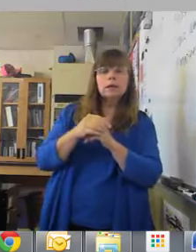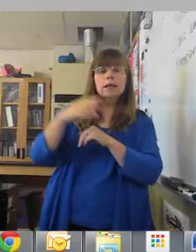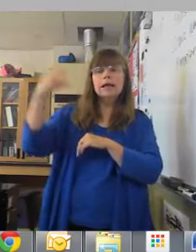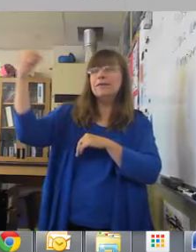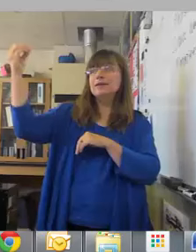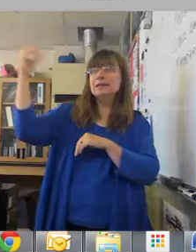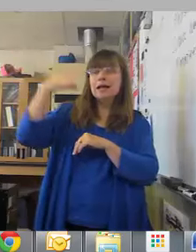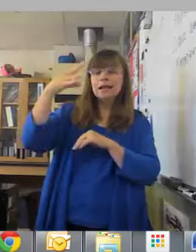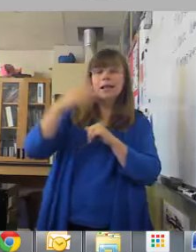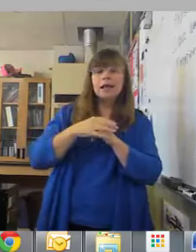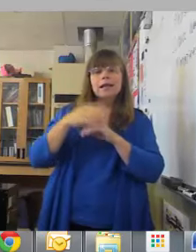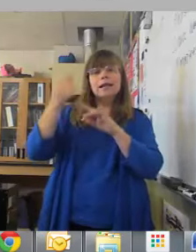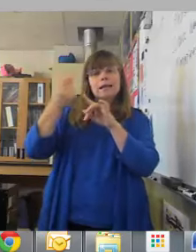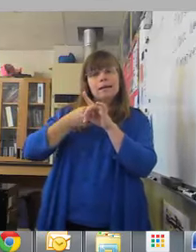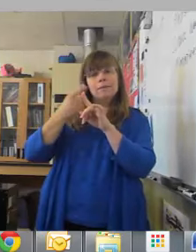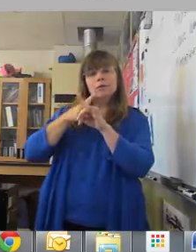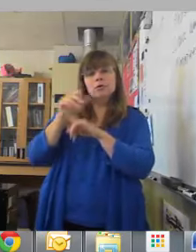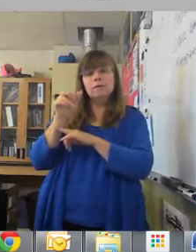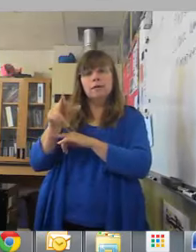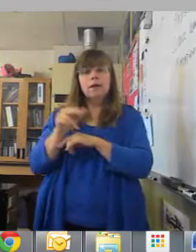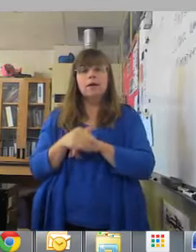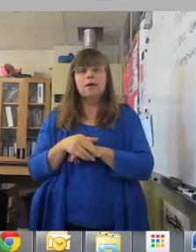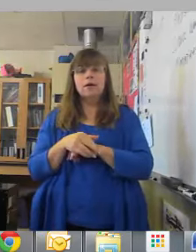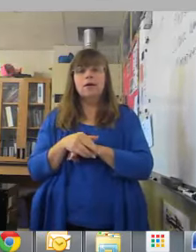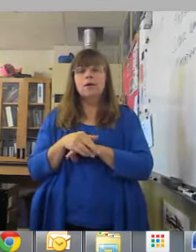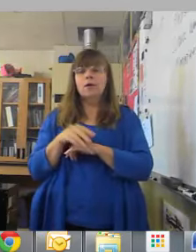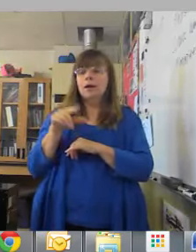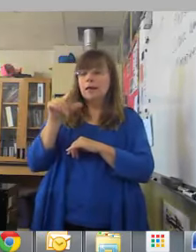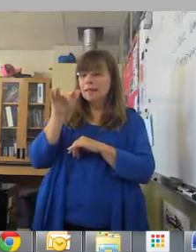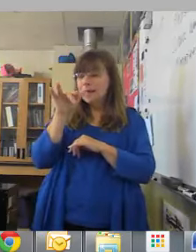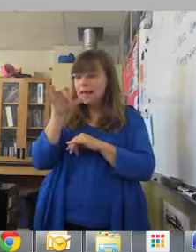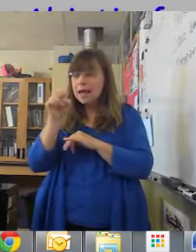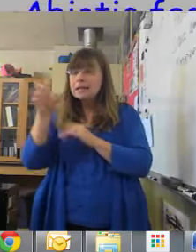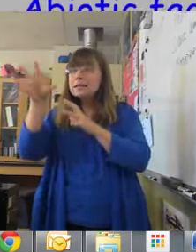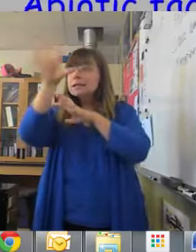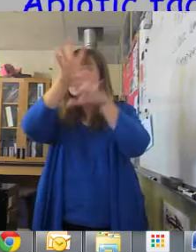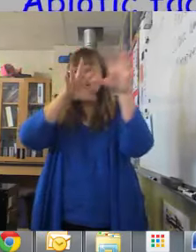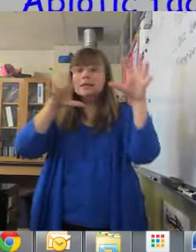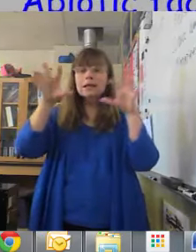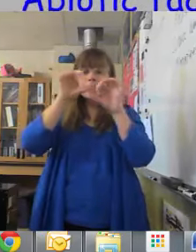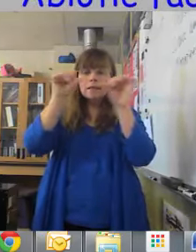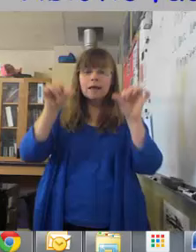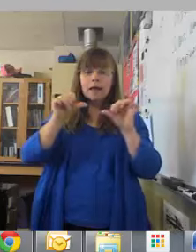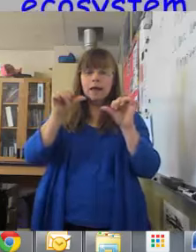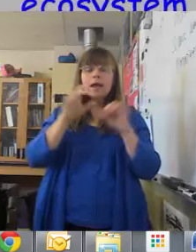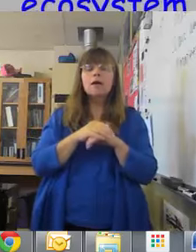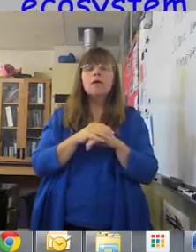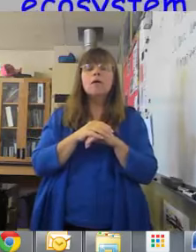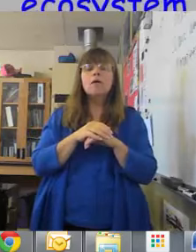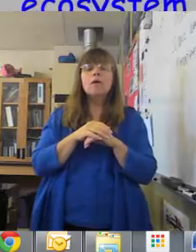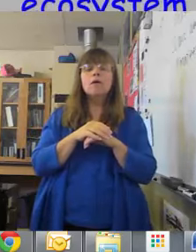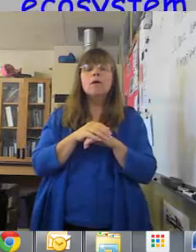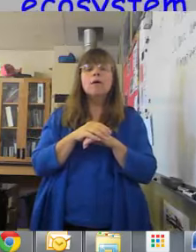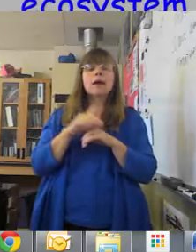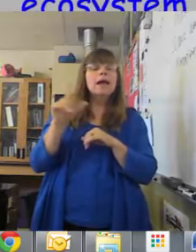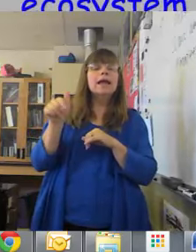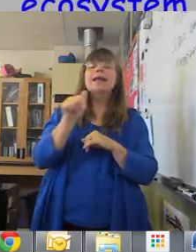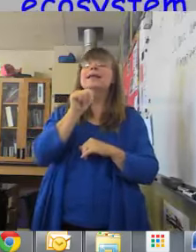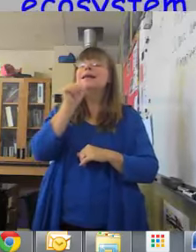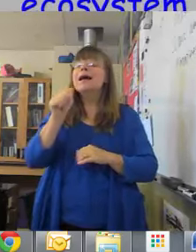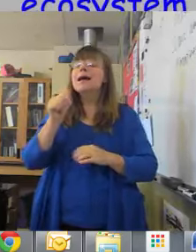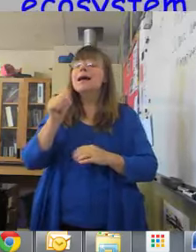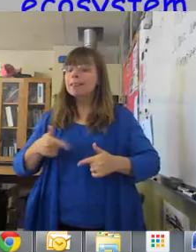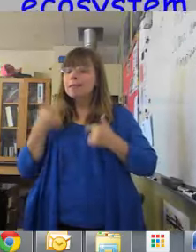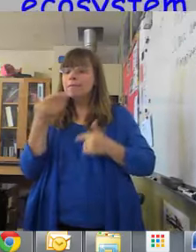sunlight, the temperature of the air, the gases that are floating around in the air. Any nonliving thing is going to be an abiotic factor.